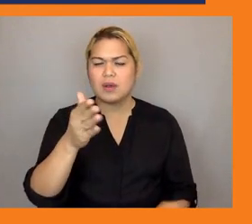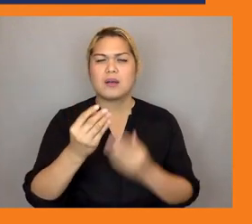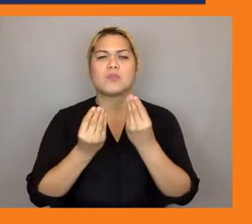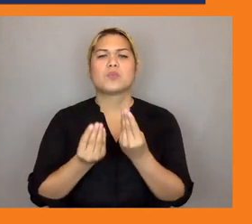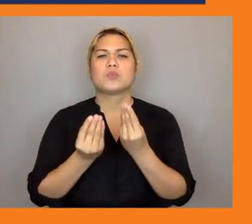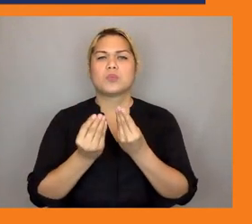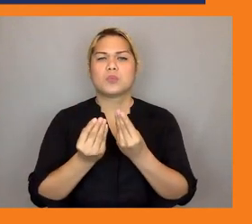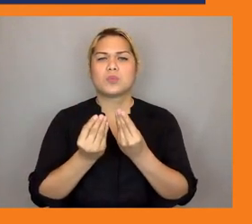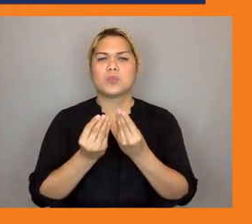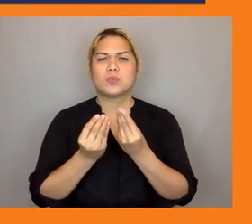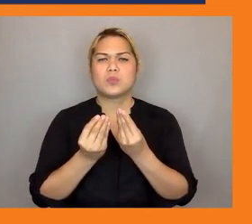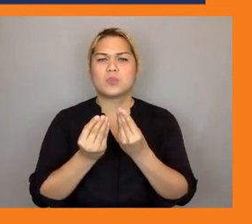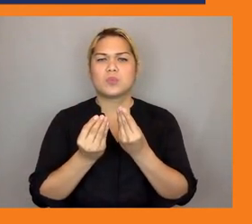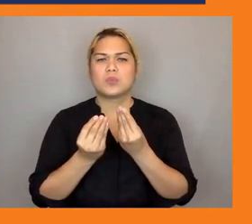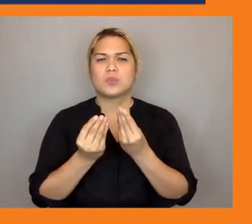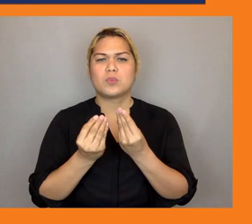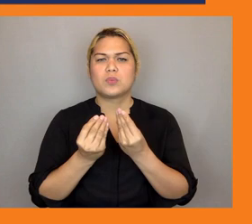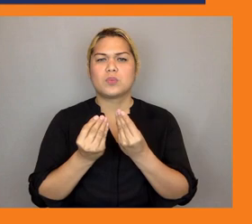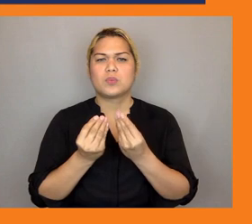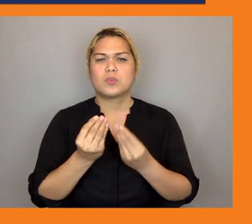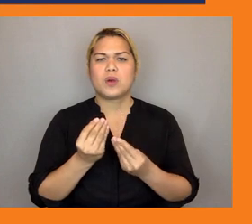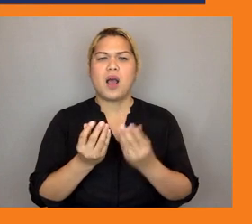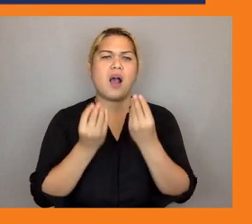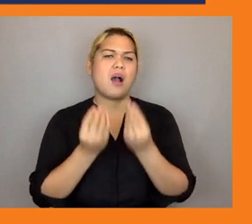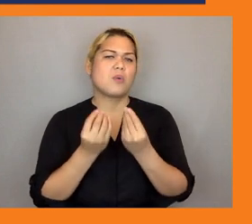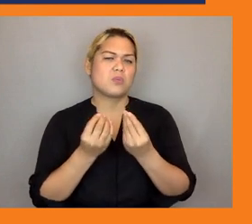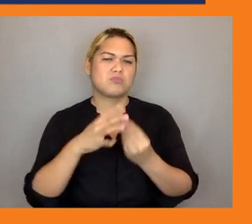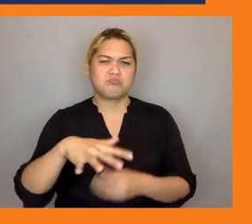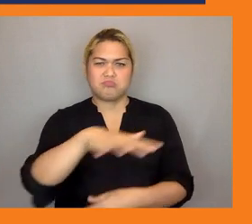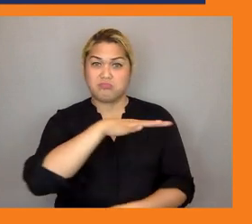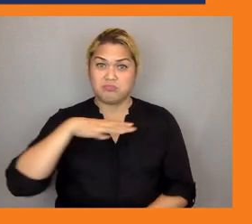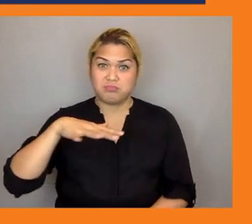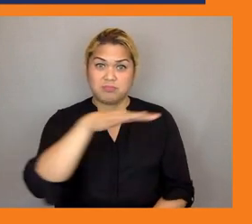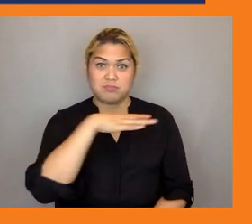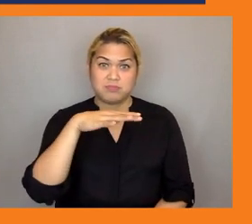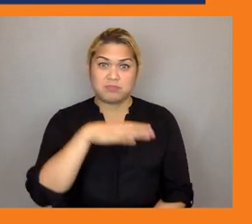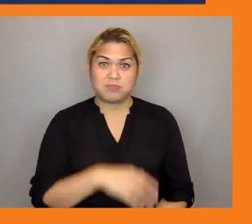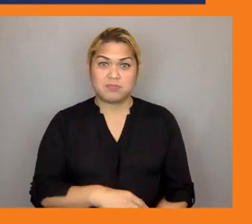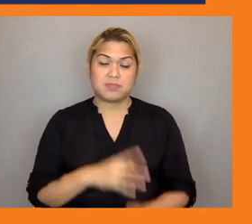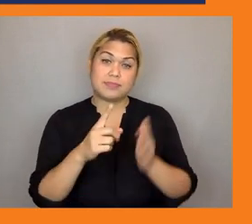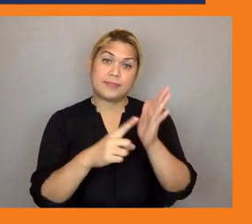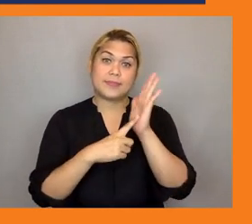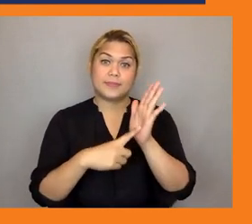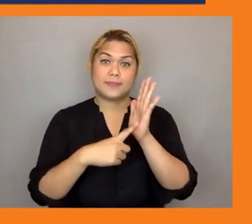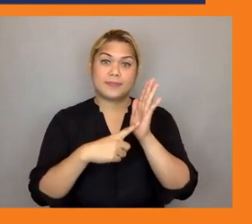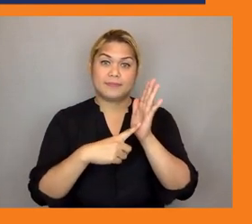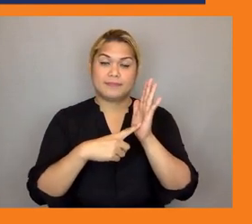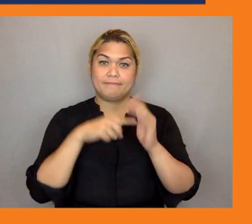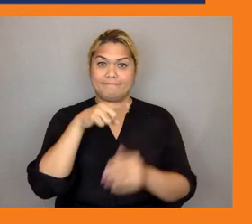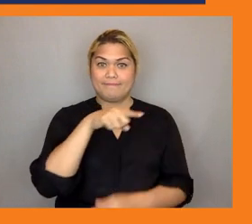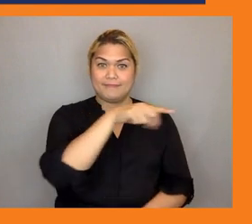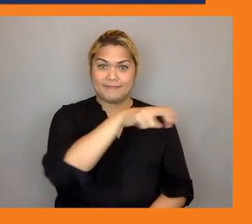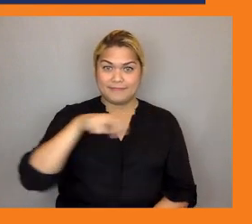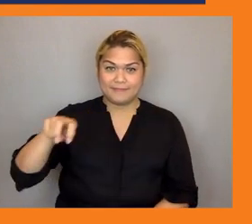how we take account of things like from just transition perspective how we take account of things like family